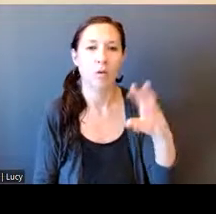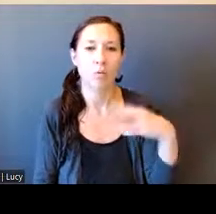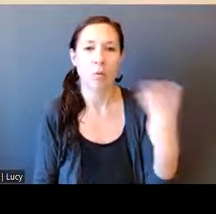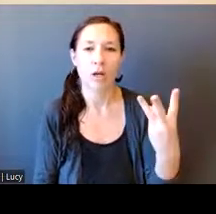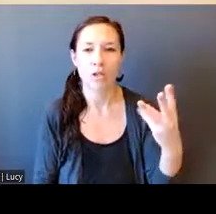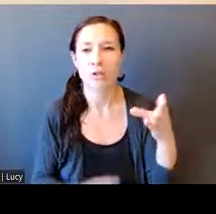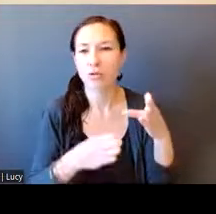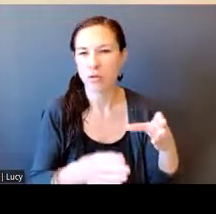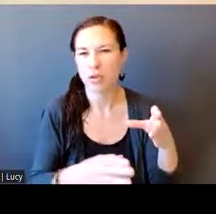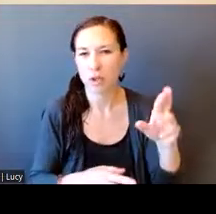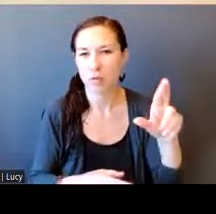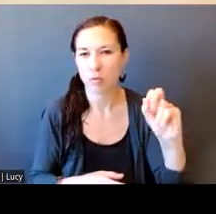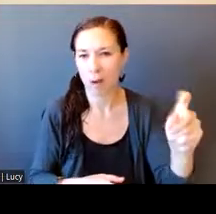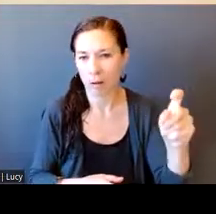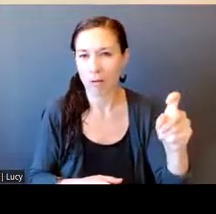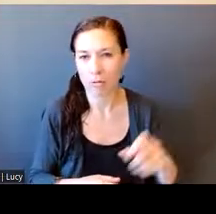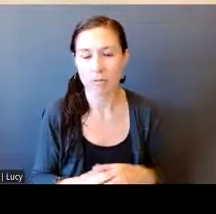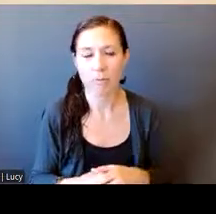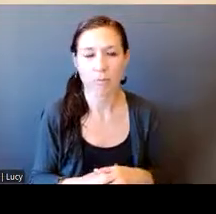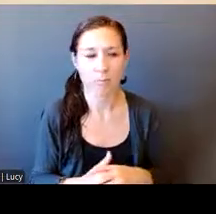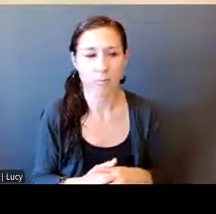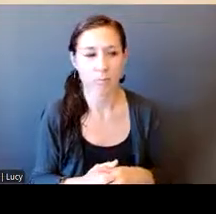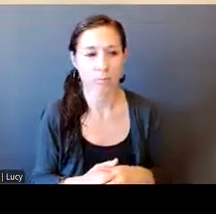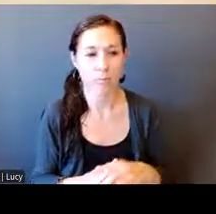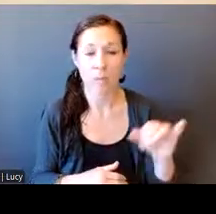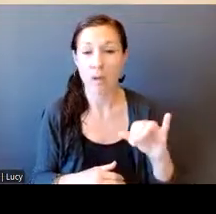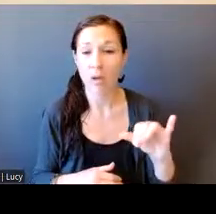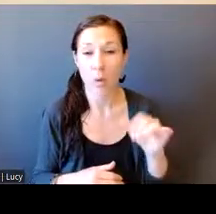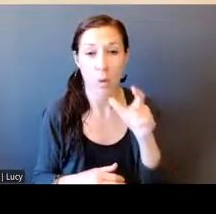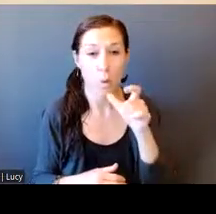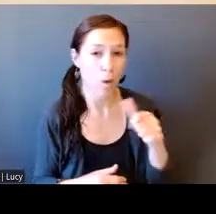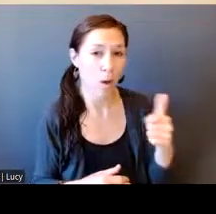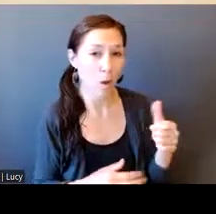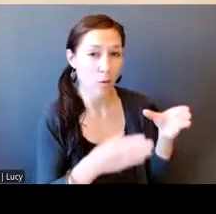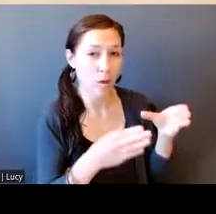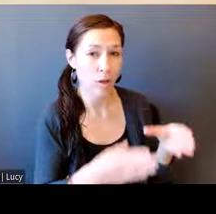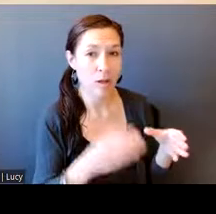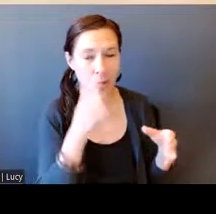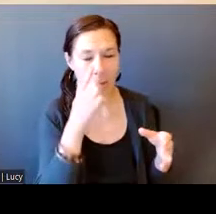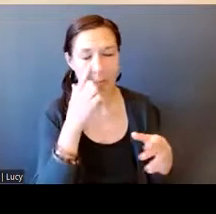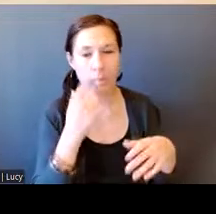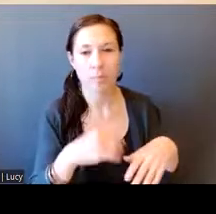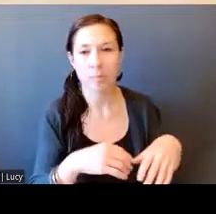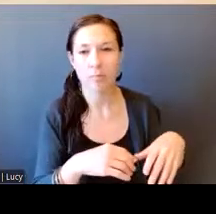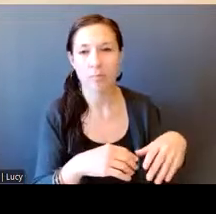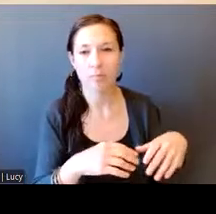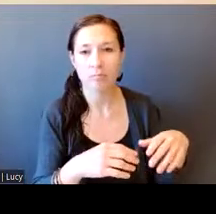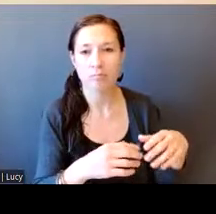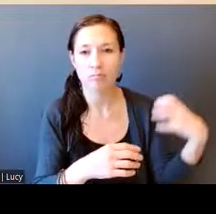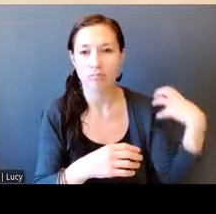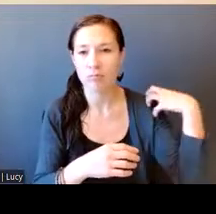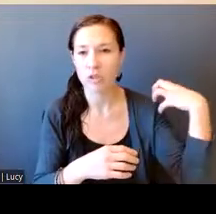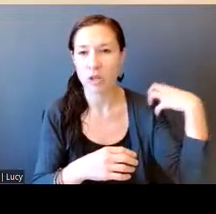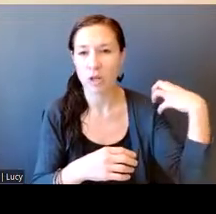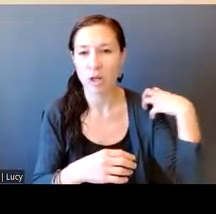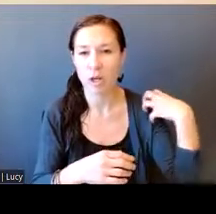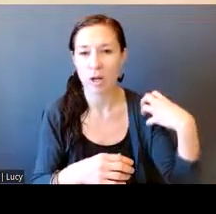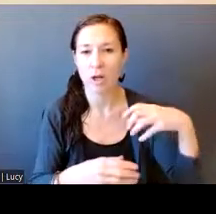also have with us the Chair of the Internal Affairs Oversight Panel,